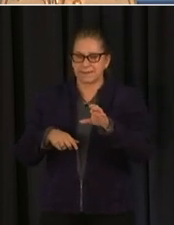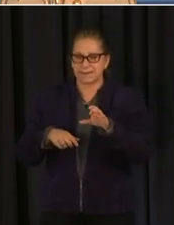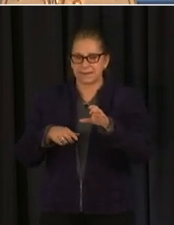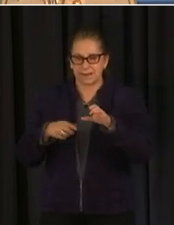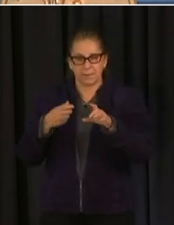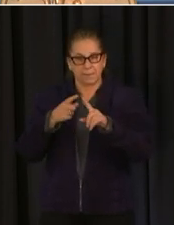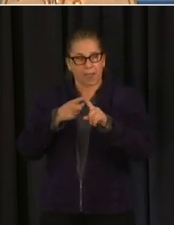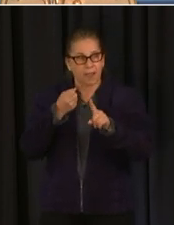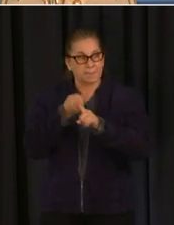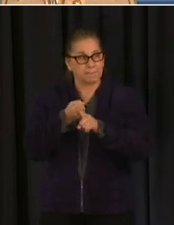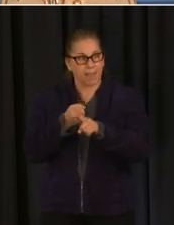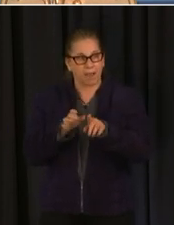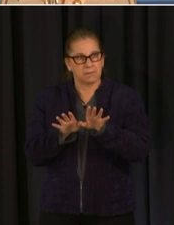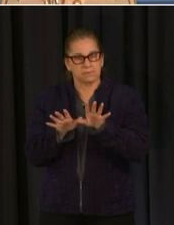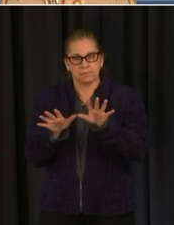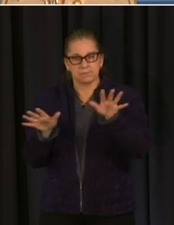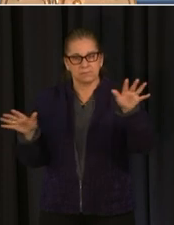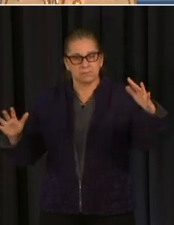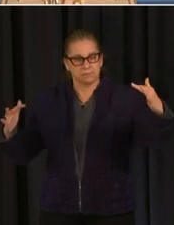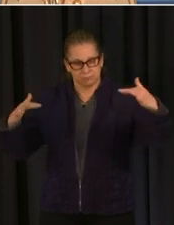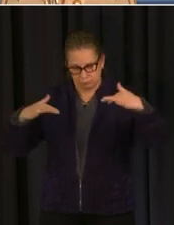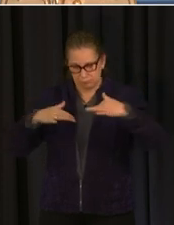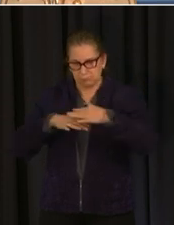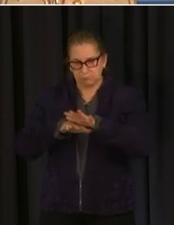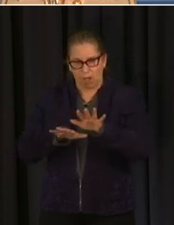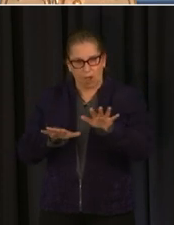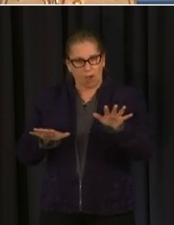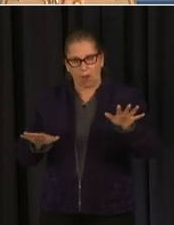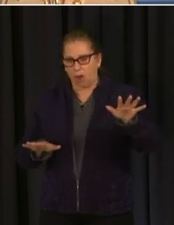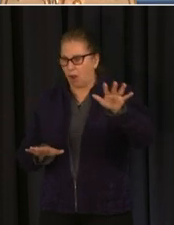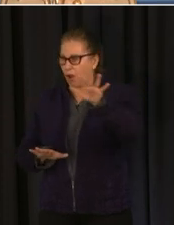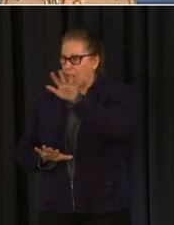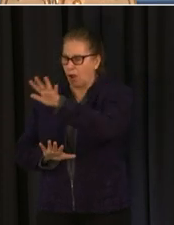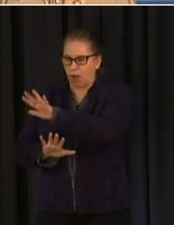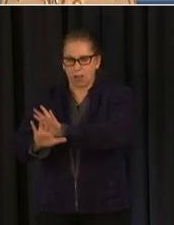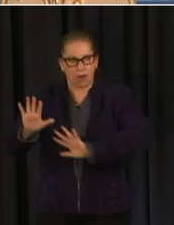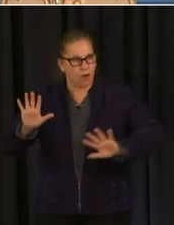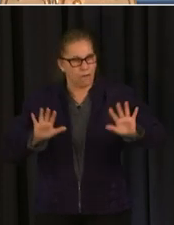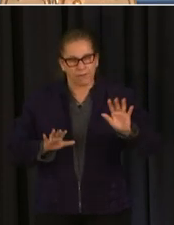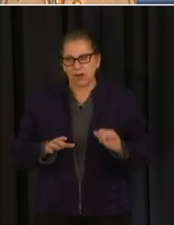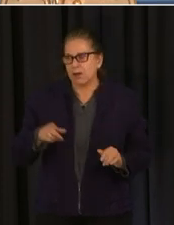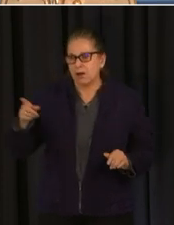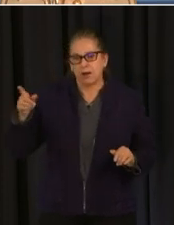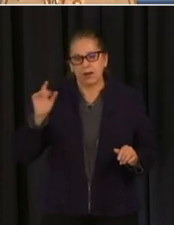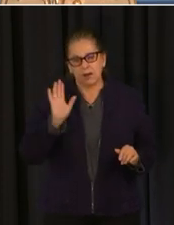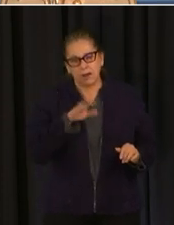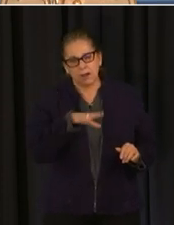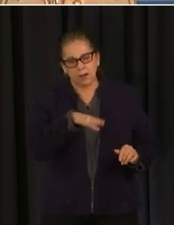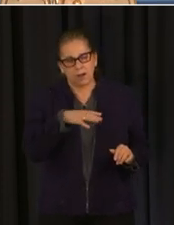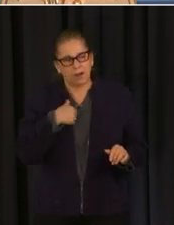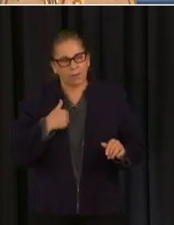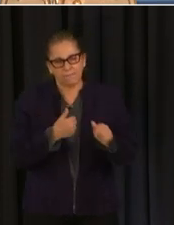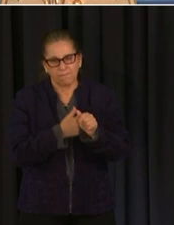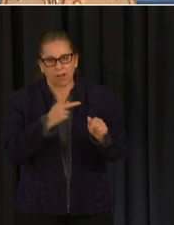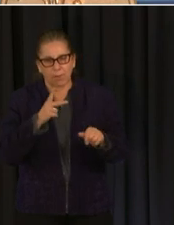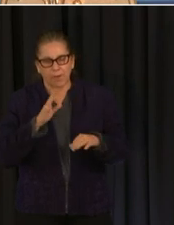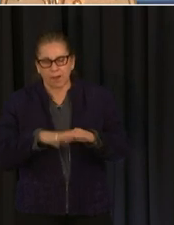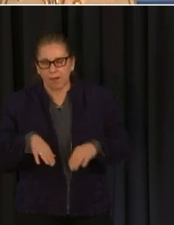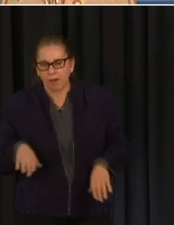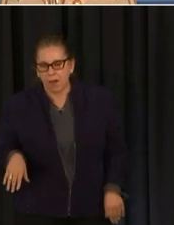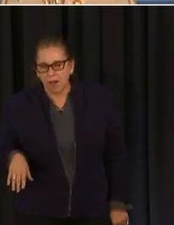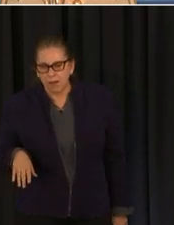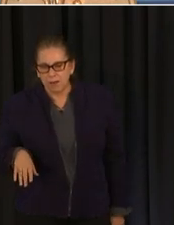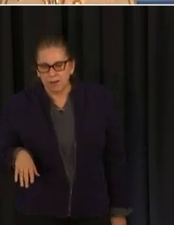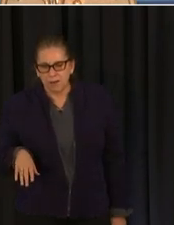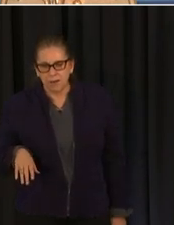their whole state uh where we've been very focused on the capital region if i may follow though um there